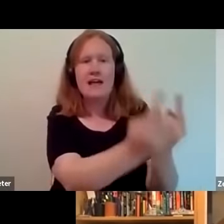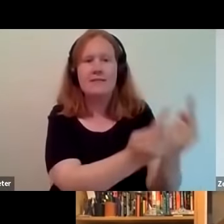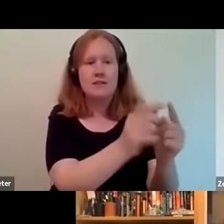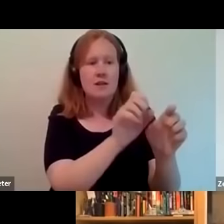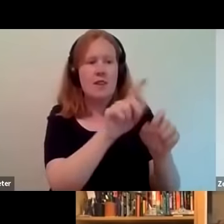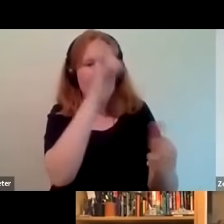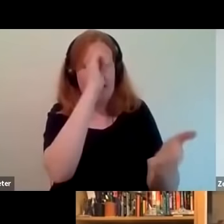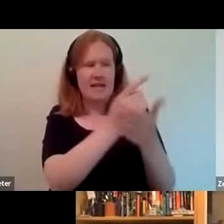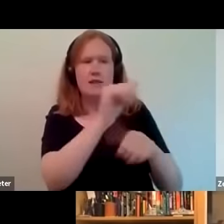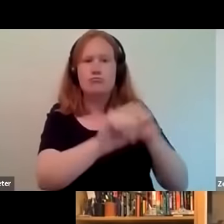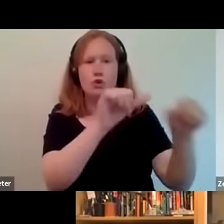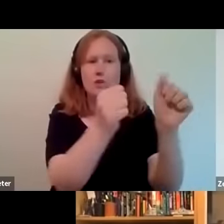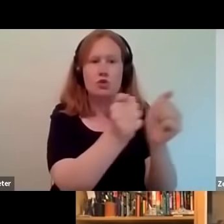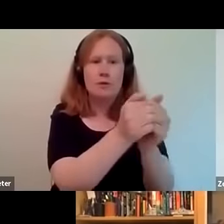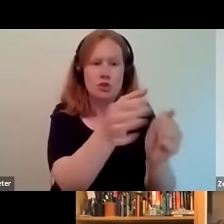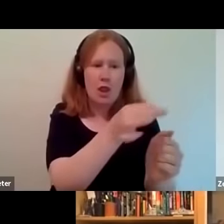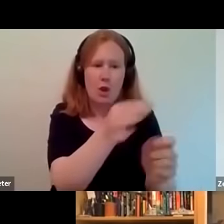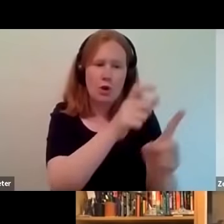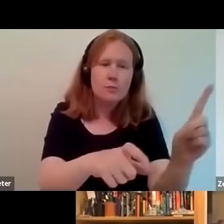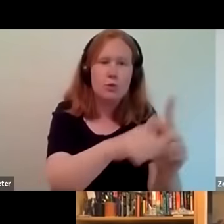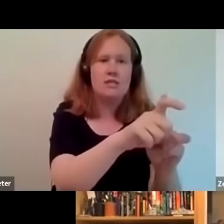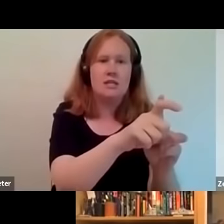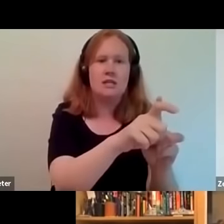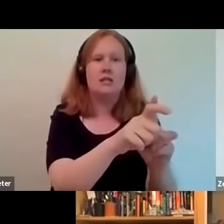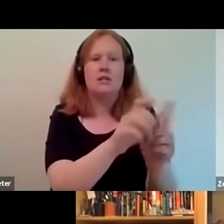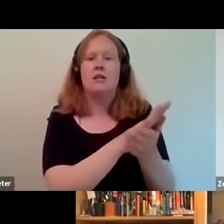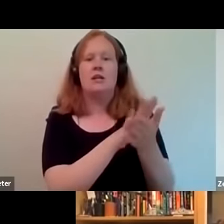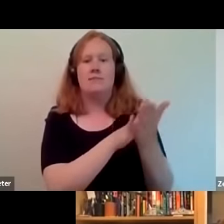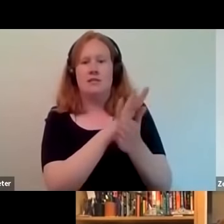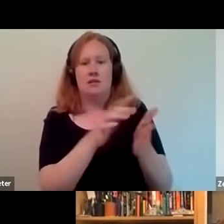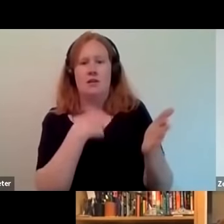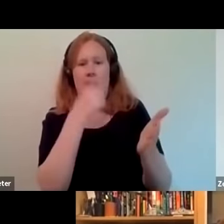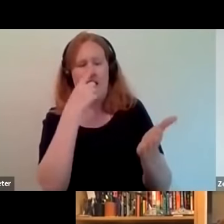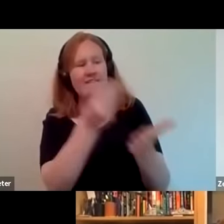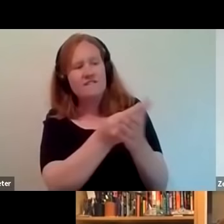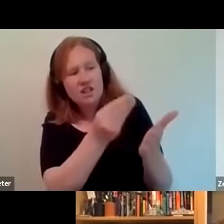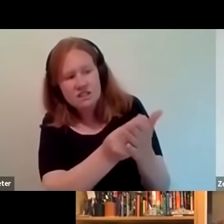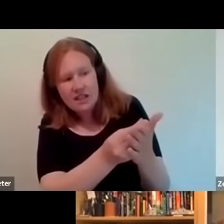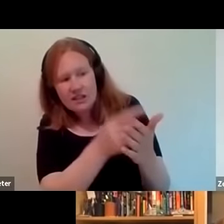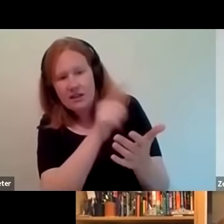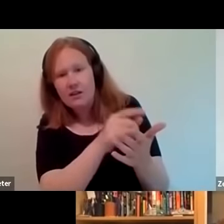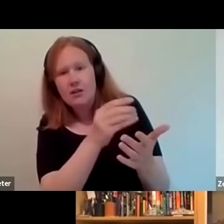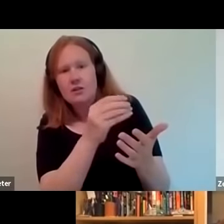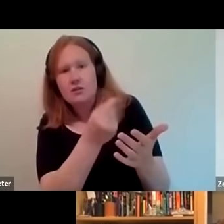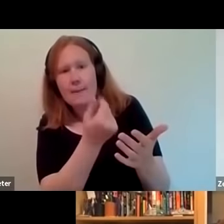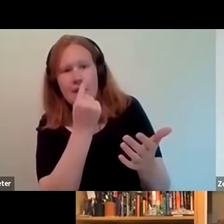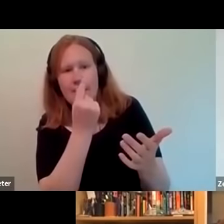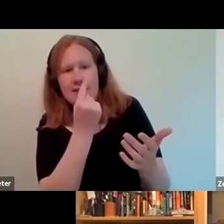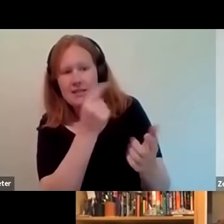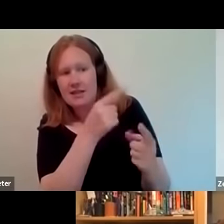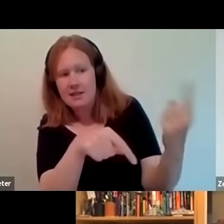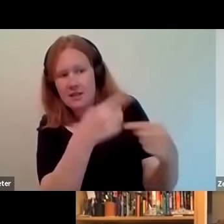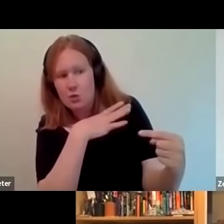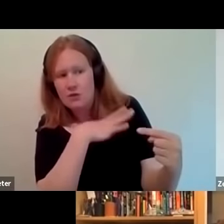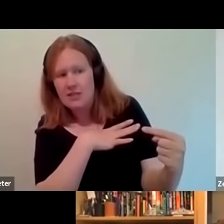that suit um the local community and you and you we can fund you to actually bring in some of the capacity you might need to